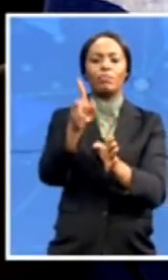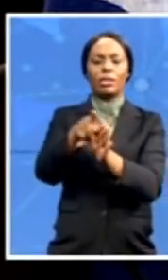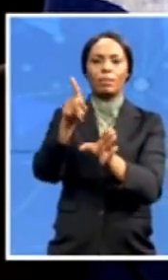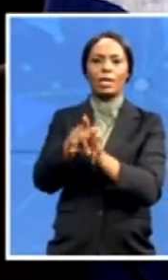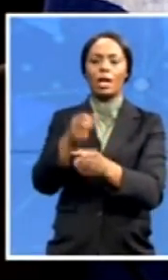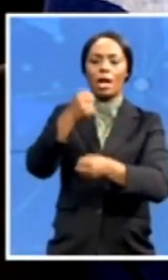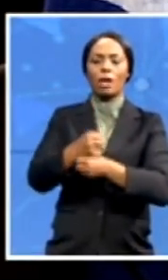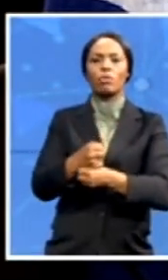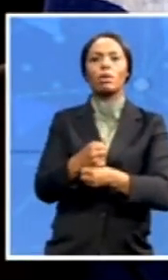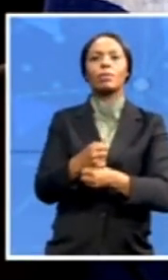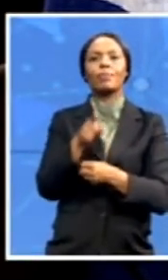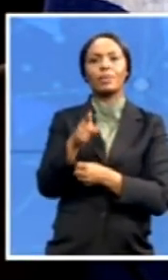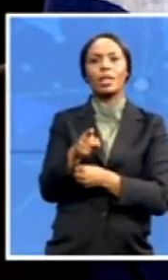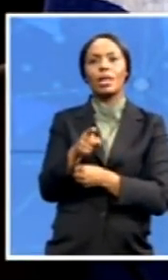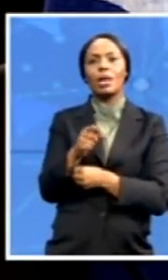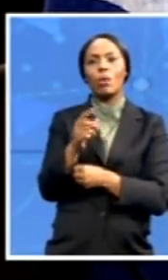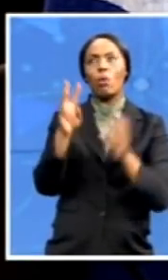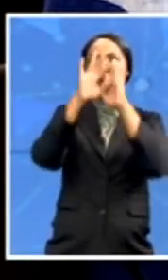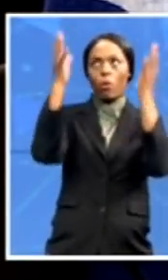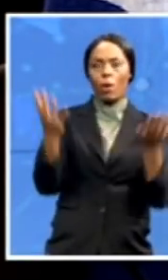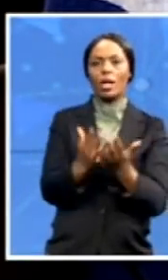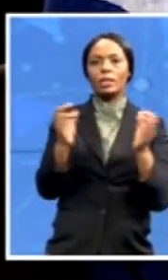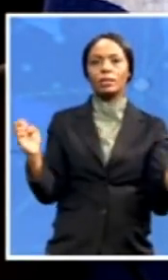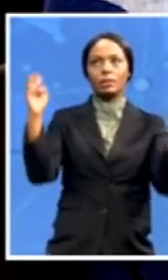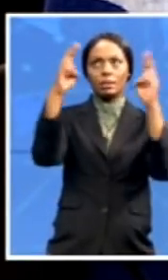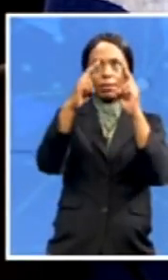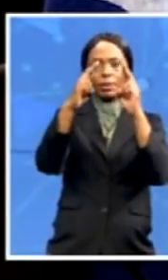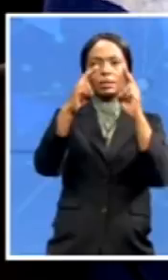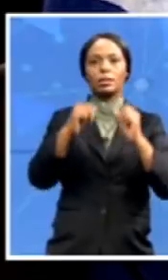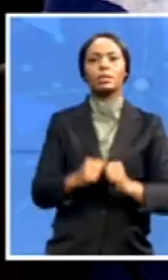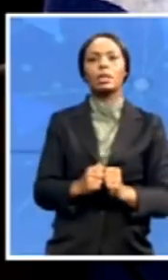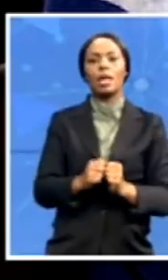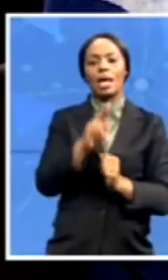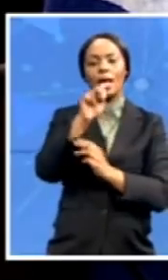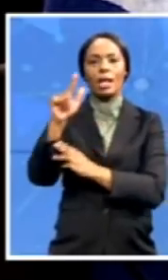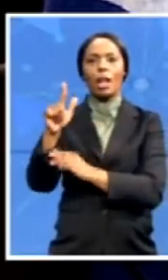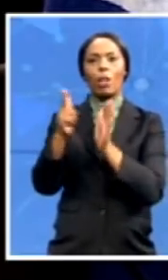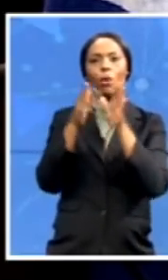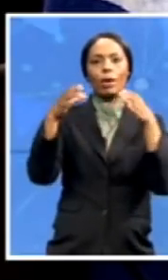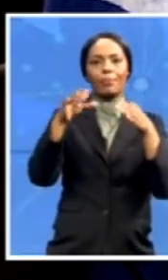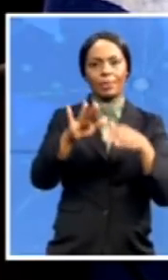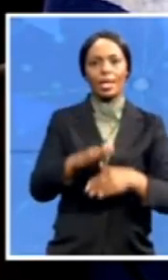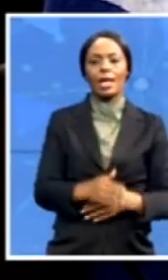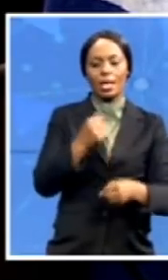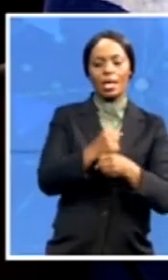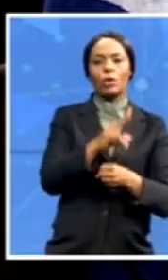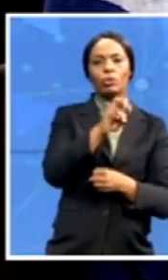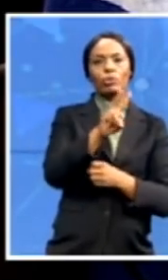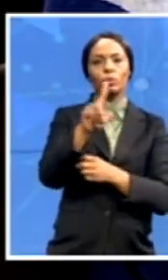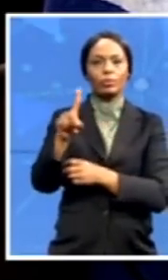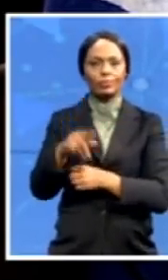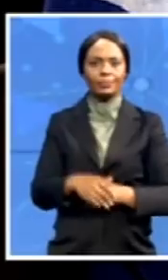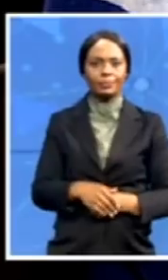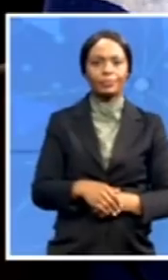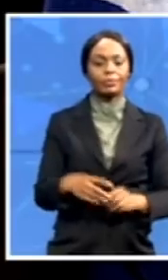Peace laureates. In 2021, F. W. de Klerk was diagnosed with